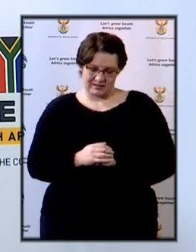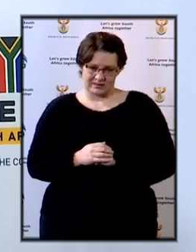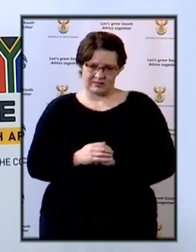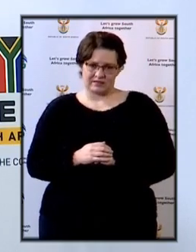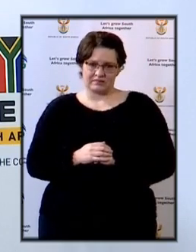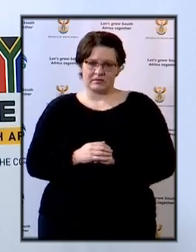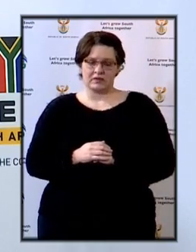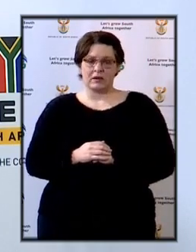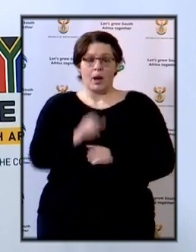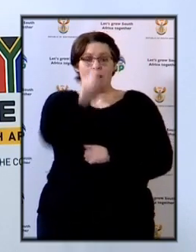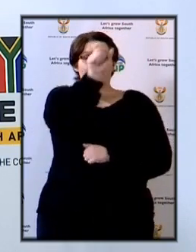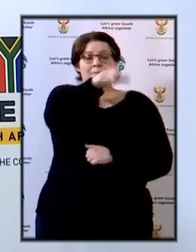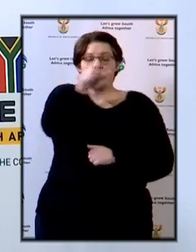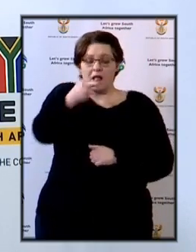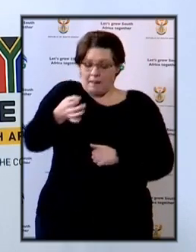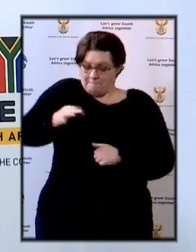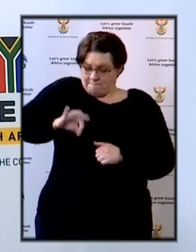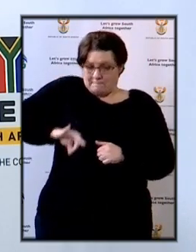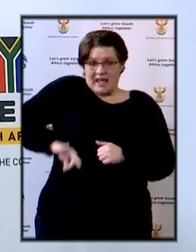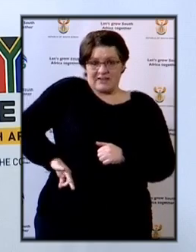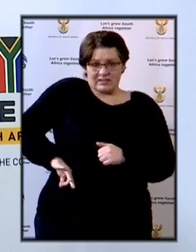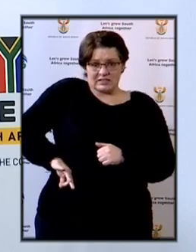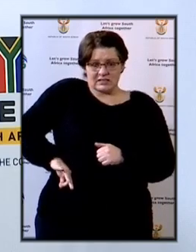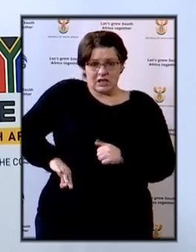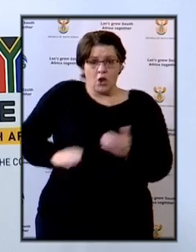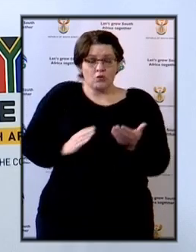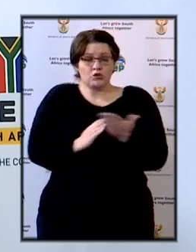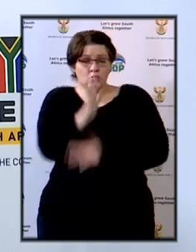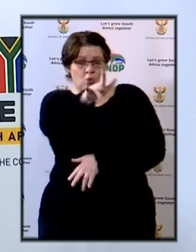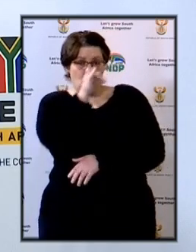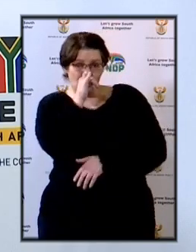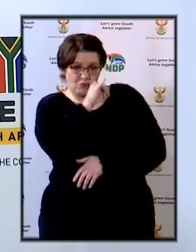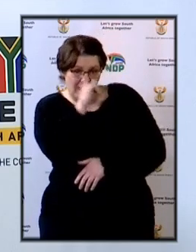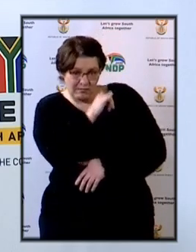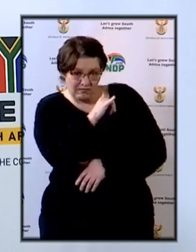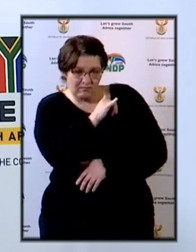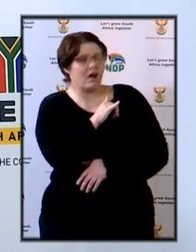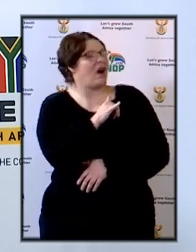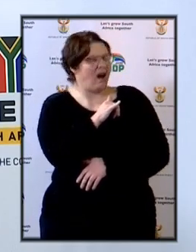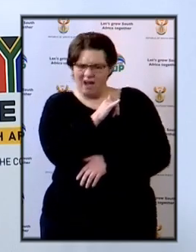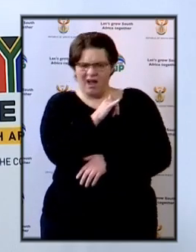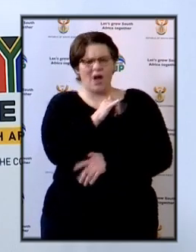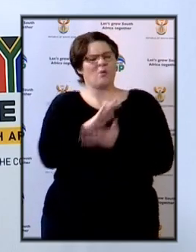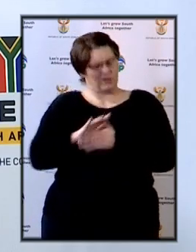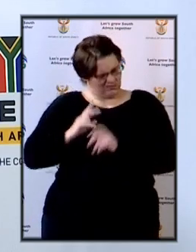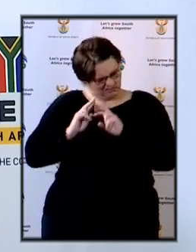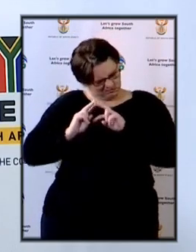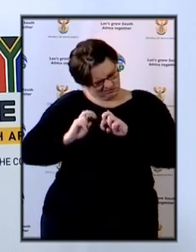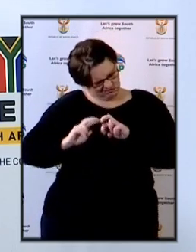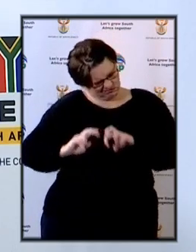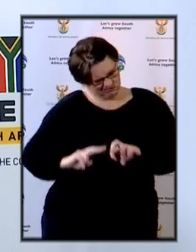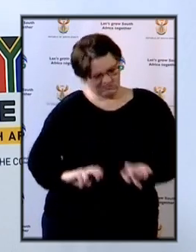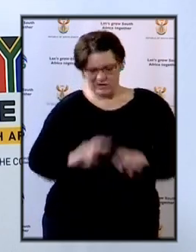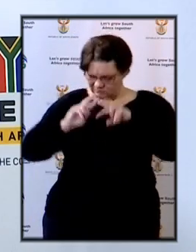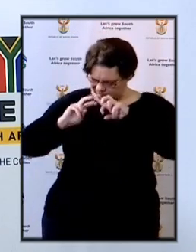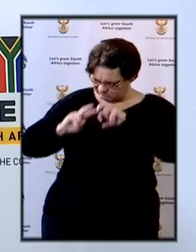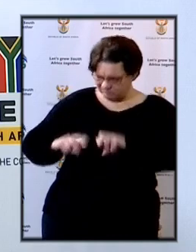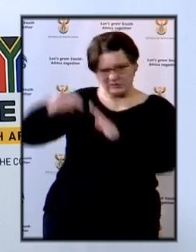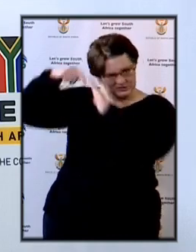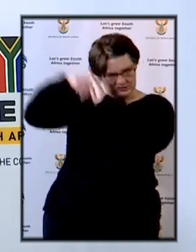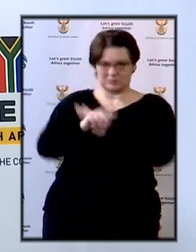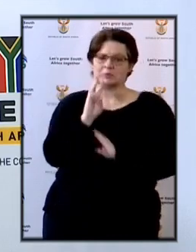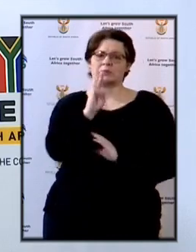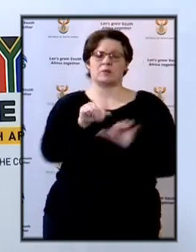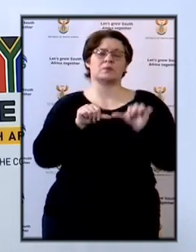whoever benefited whatever crime has been committed we will leave no stone untend.